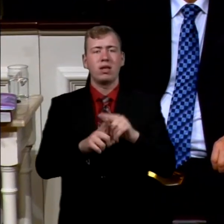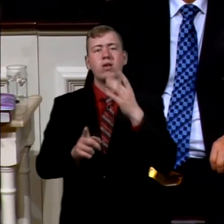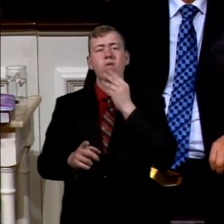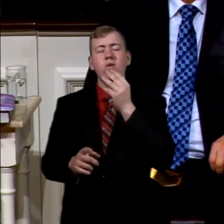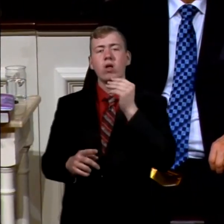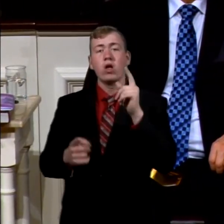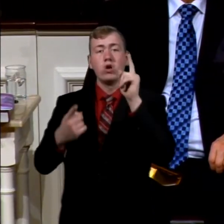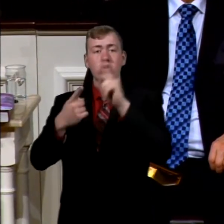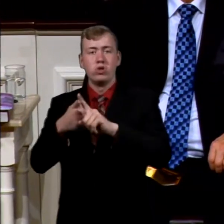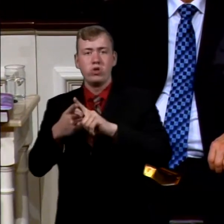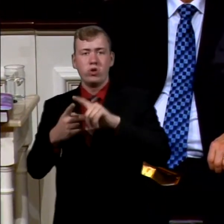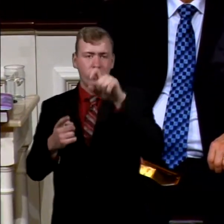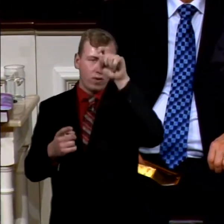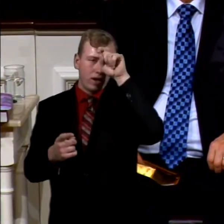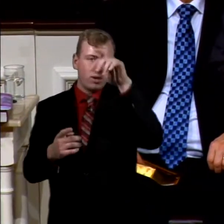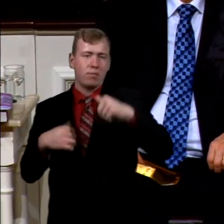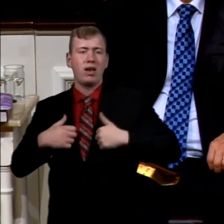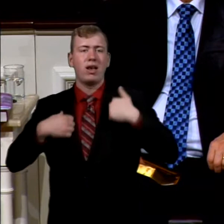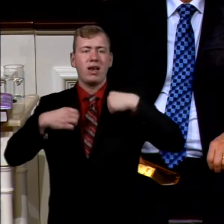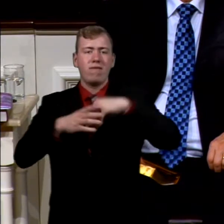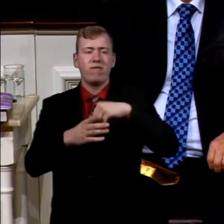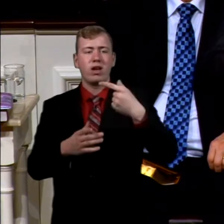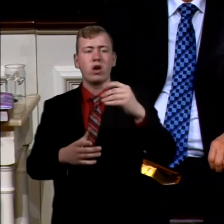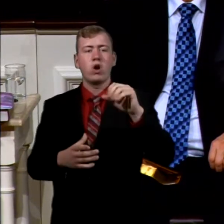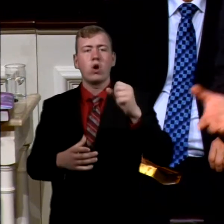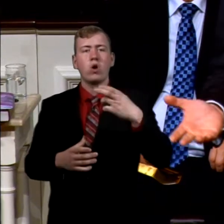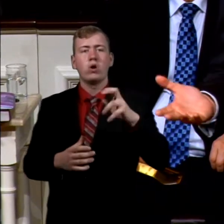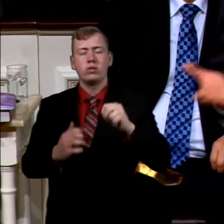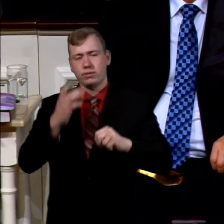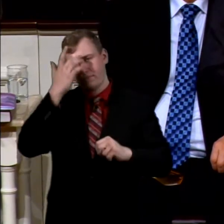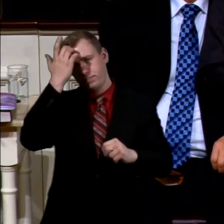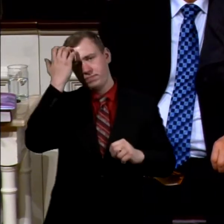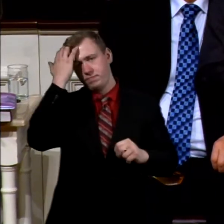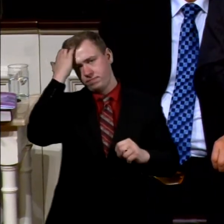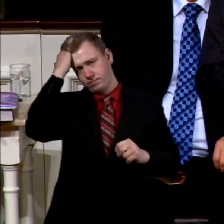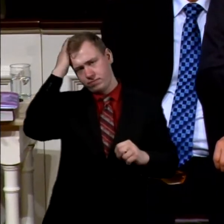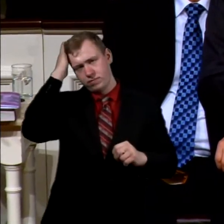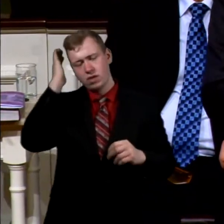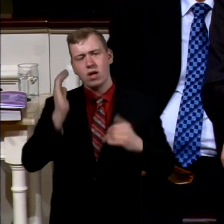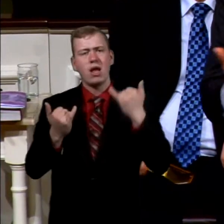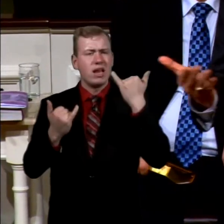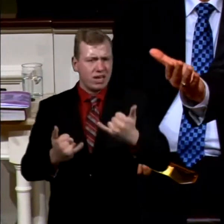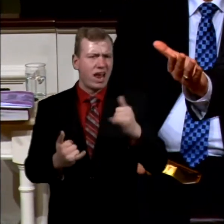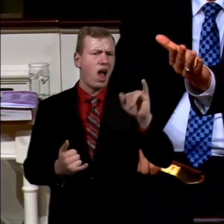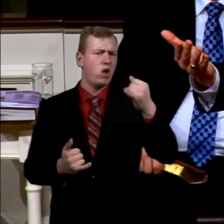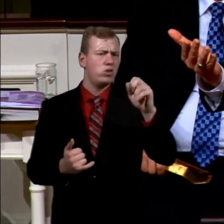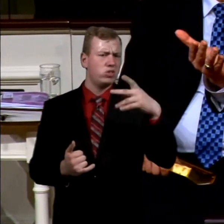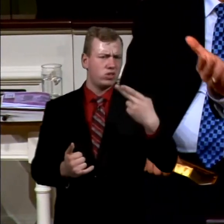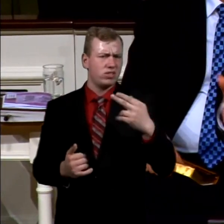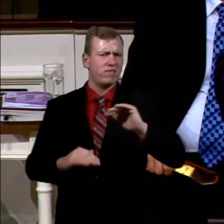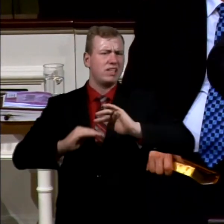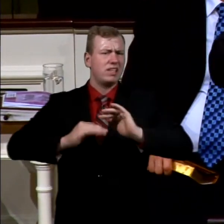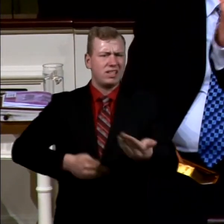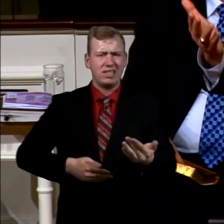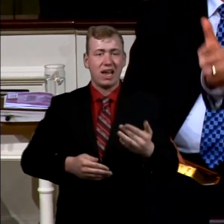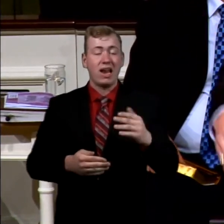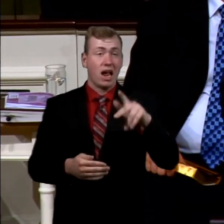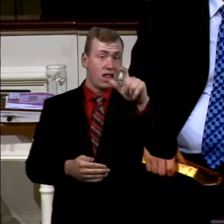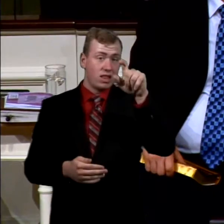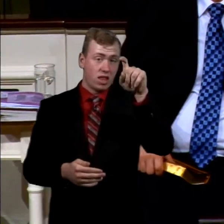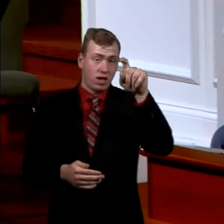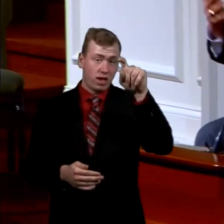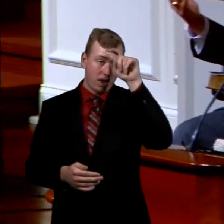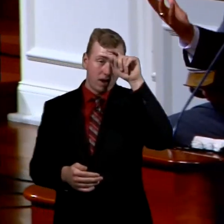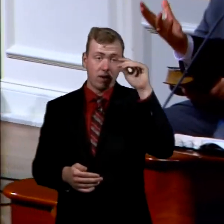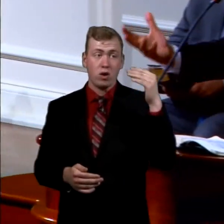and to live in Goshen. And but now he's dead and the Pharaoh who knew him is dead. And now they're